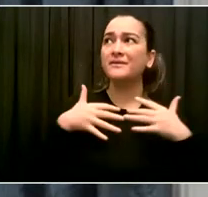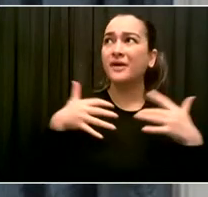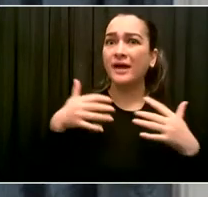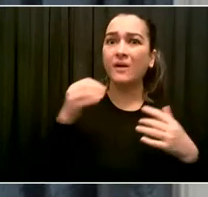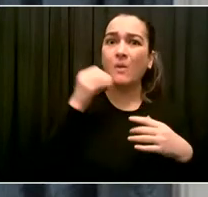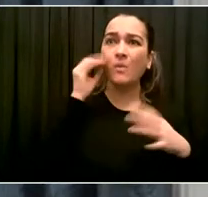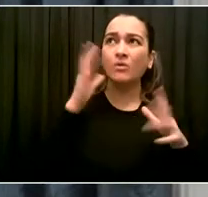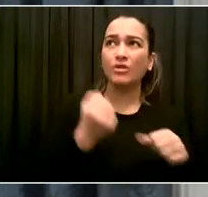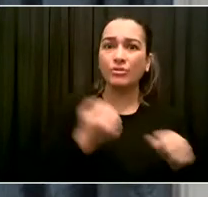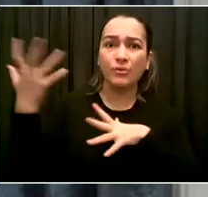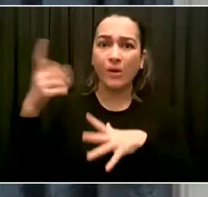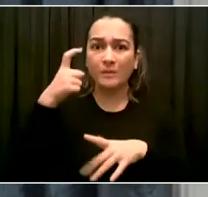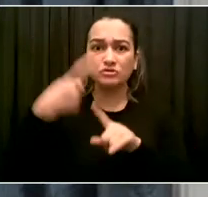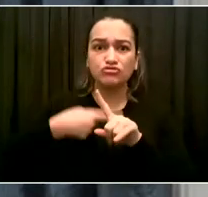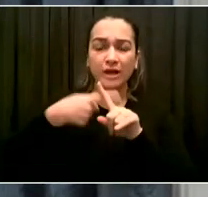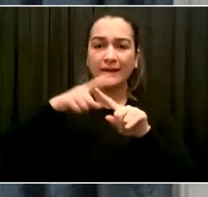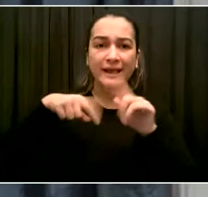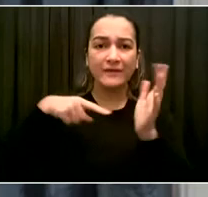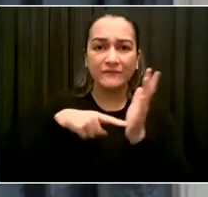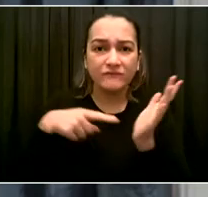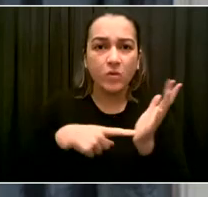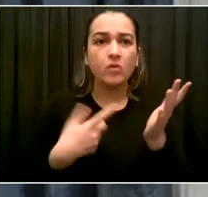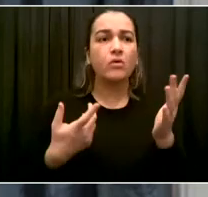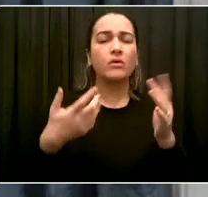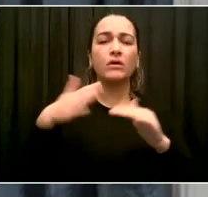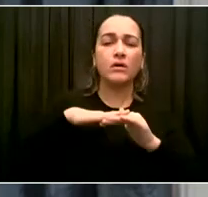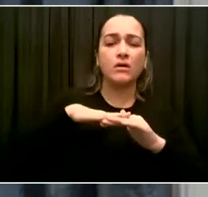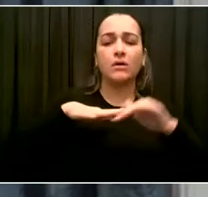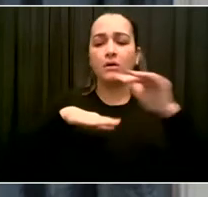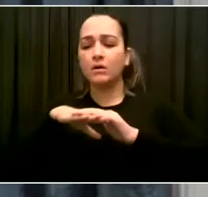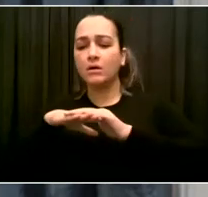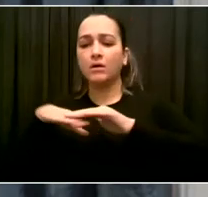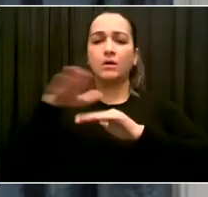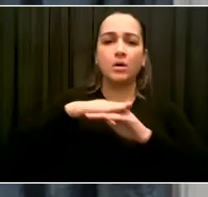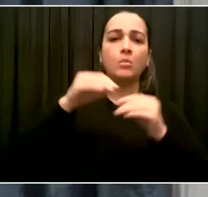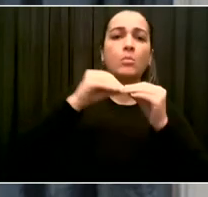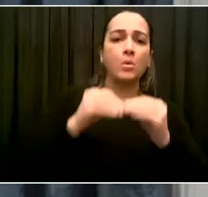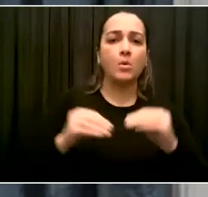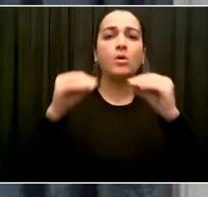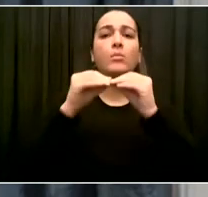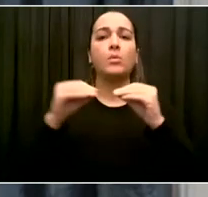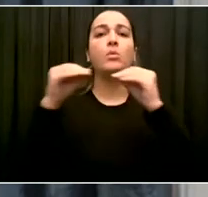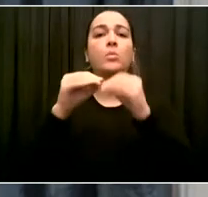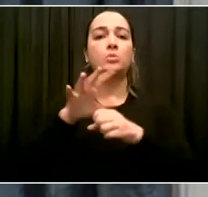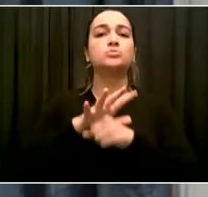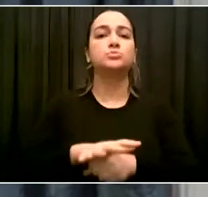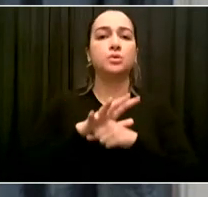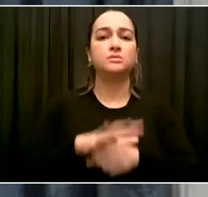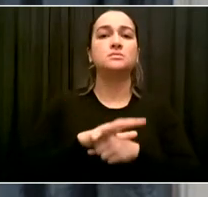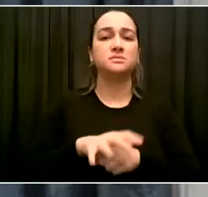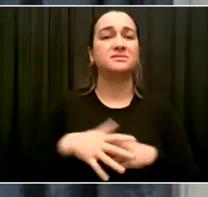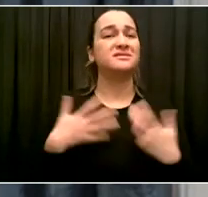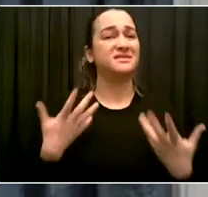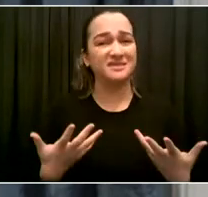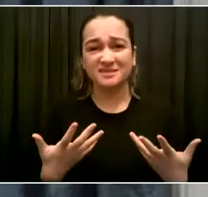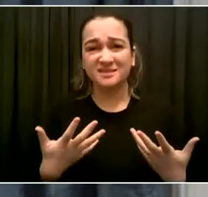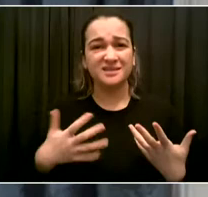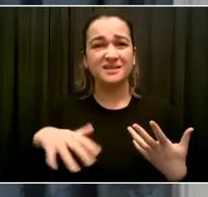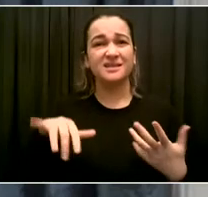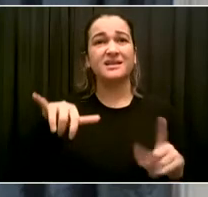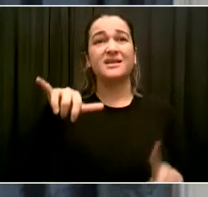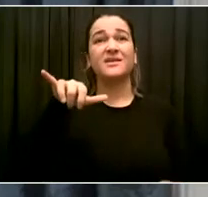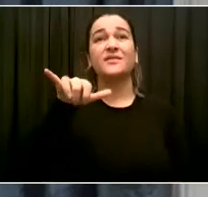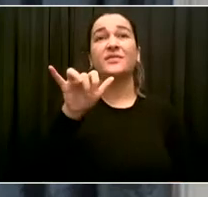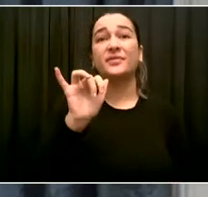connect to those who can provide ongoing care. And the wonderful thing about this is that